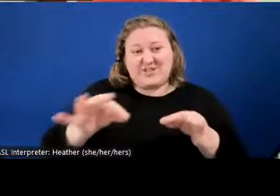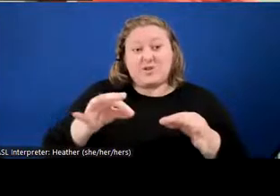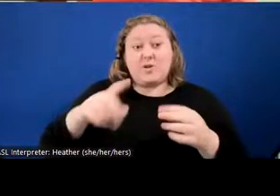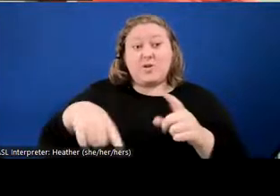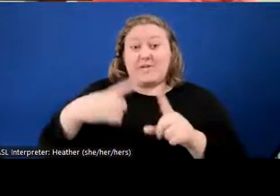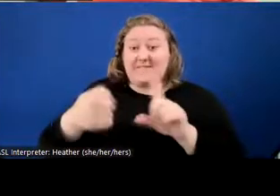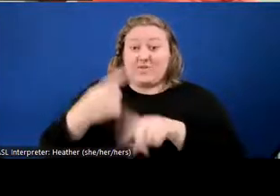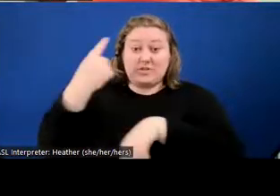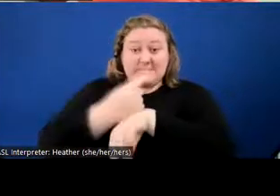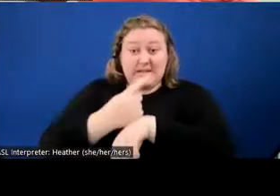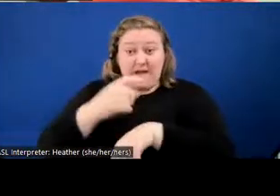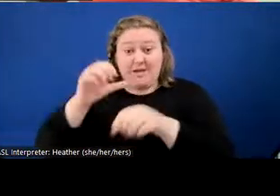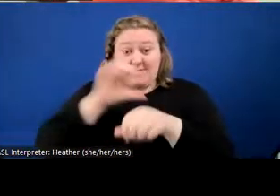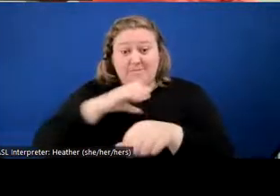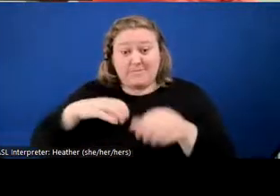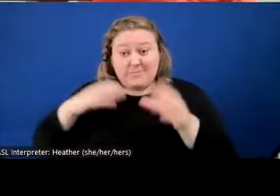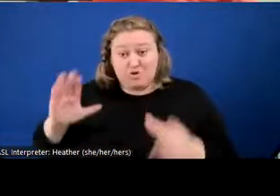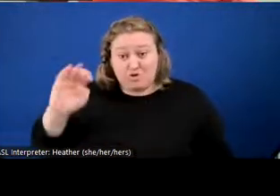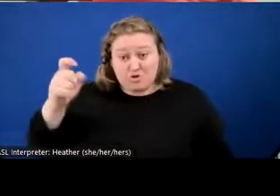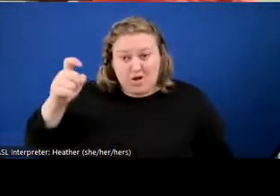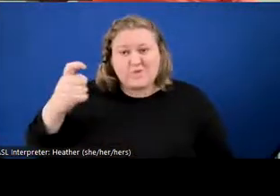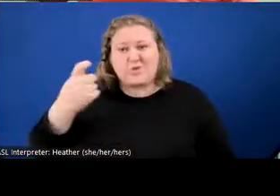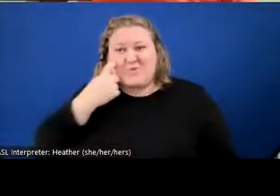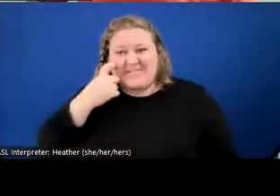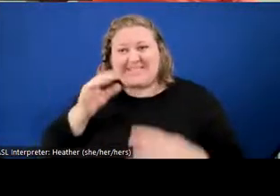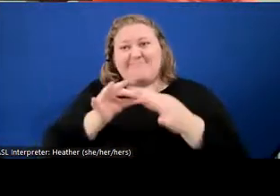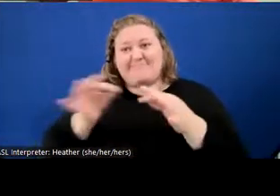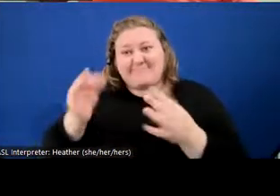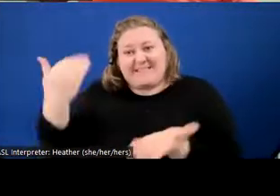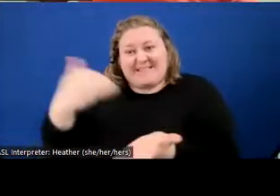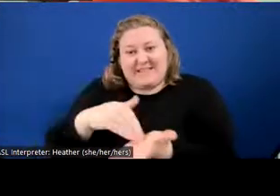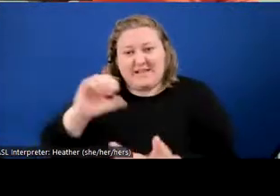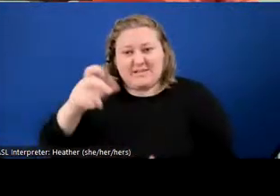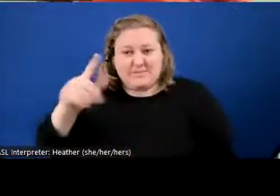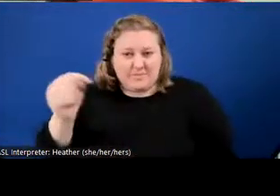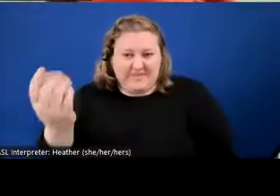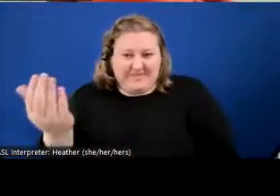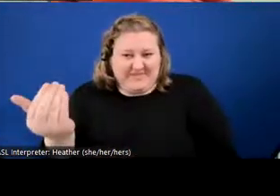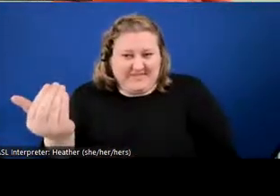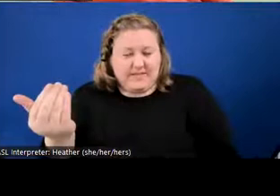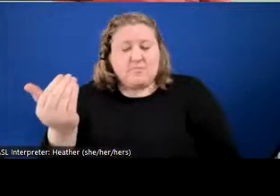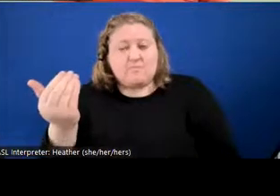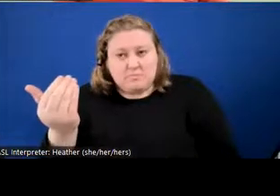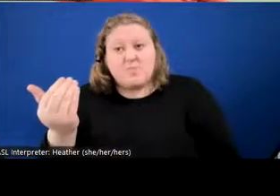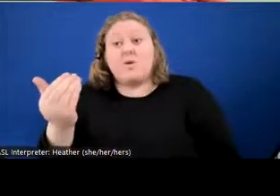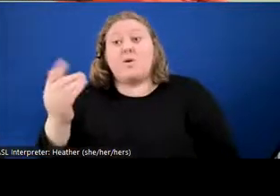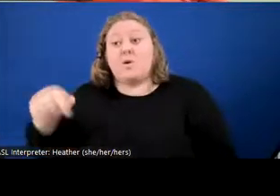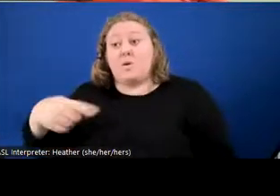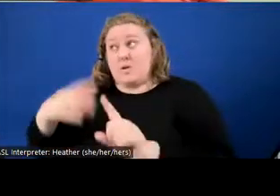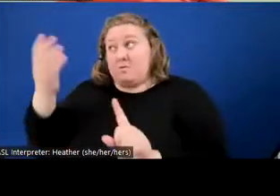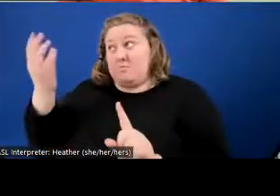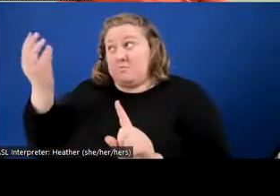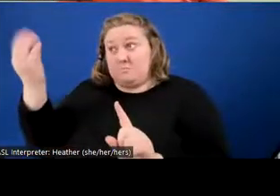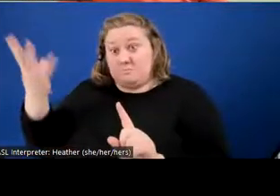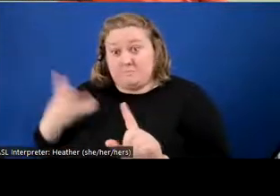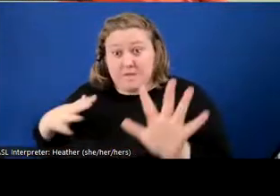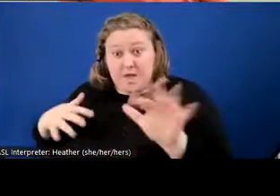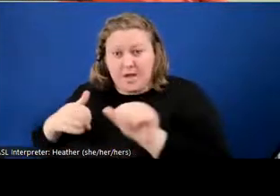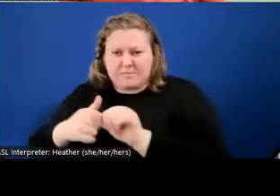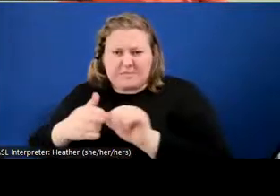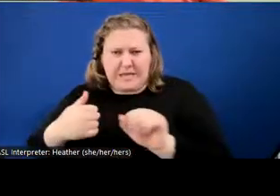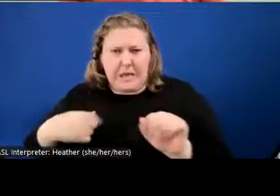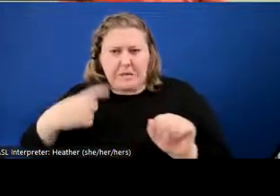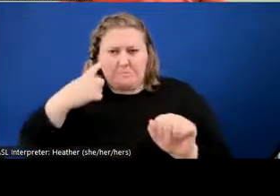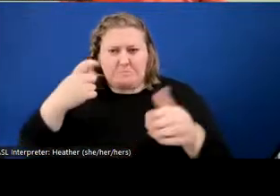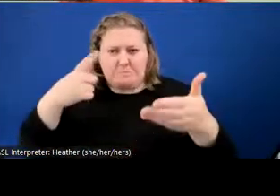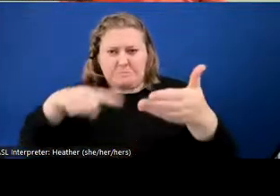So they got another extension until September 15th. So I can provide an update within another week or so. I can check in